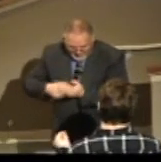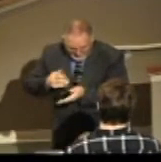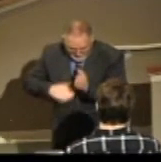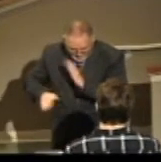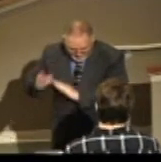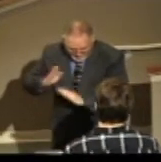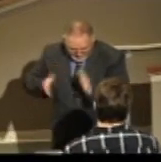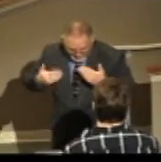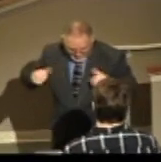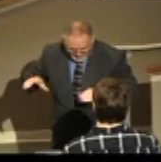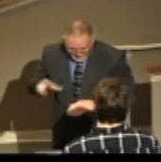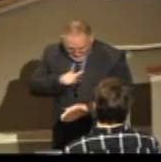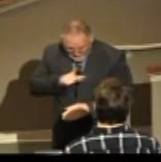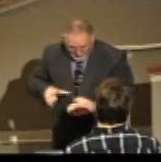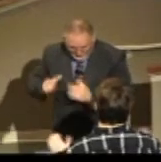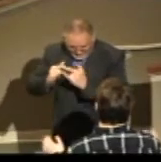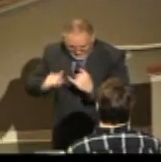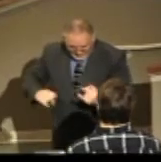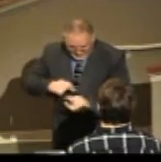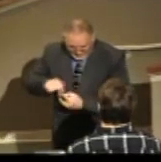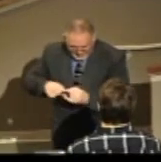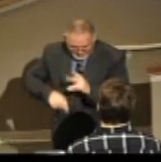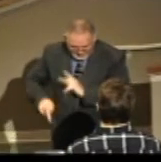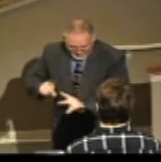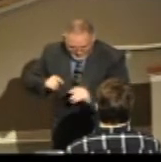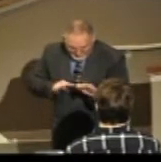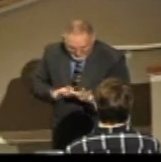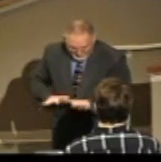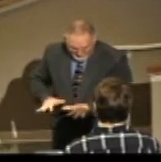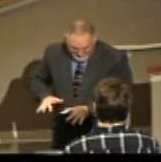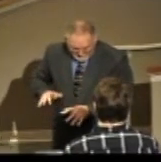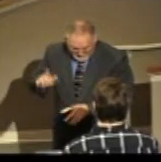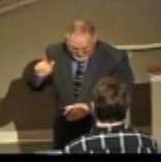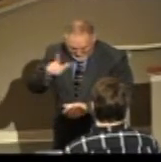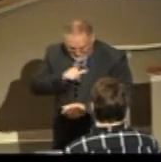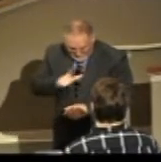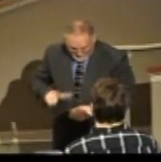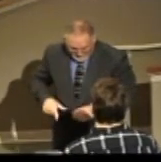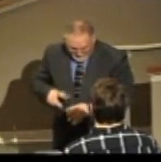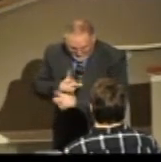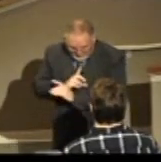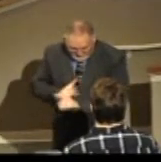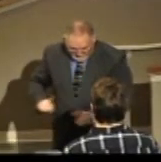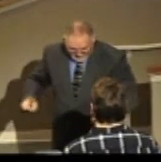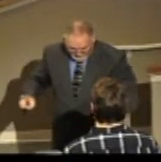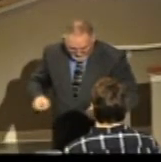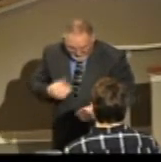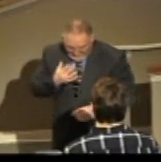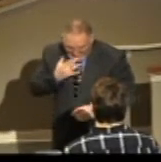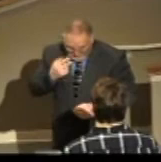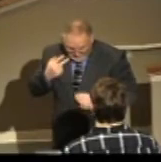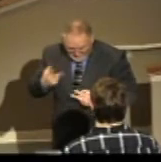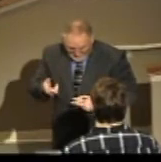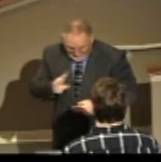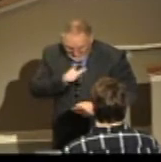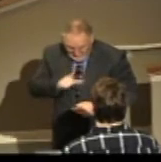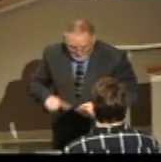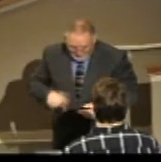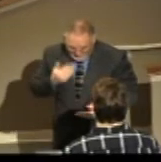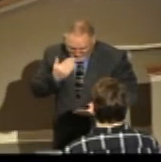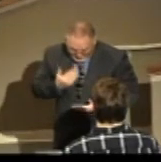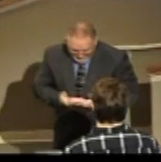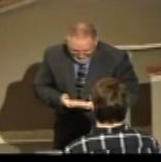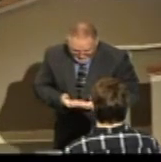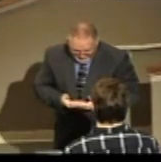The angel of encampeth round about them that fear him and delivereth them. Oh, taste and see the Lord is